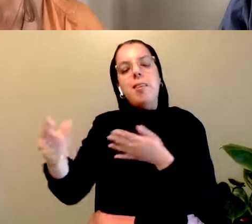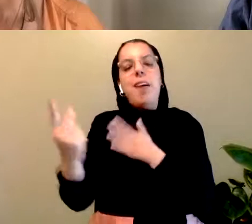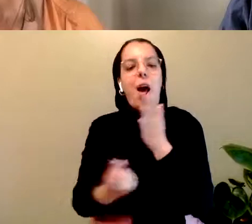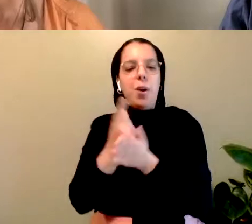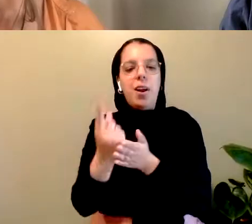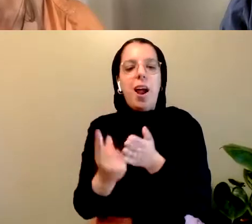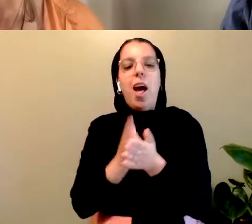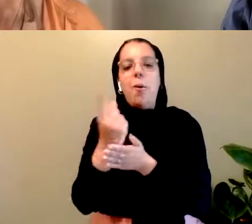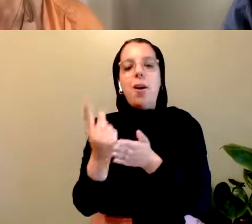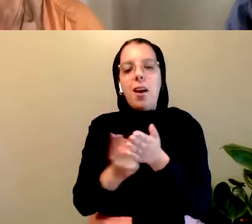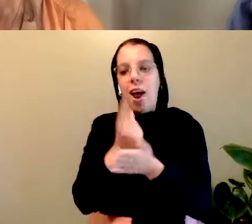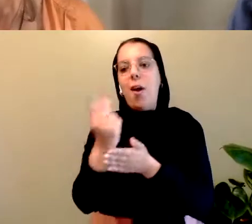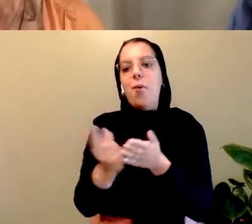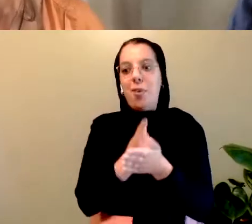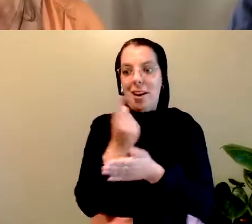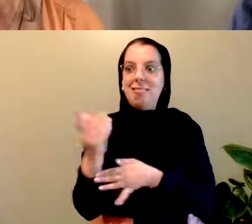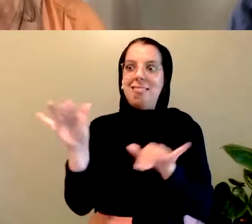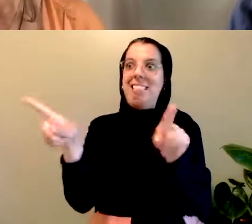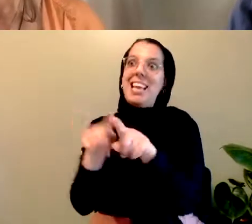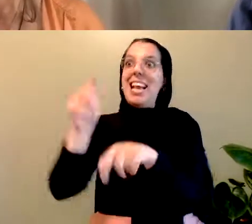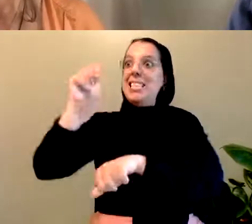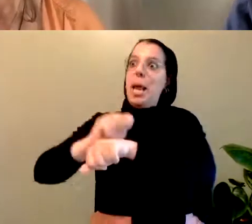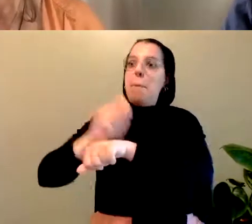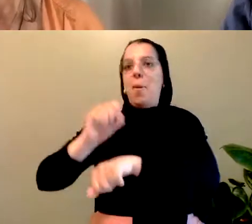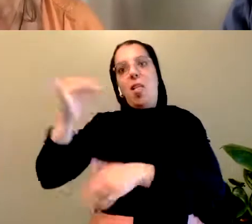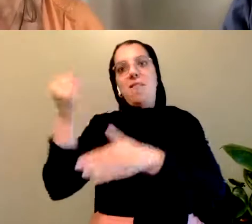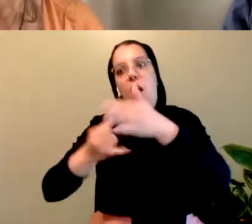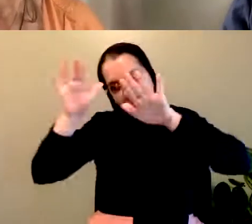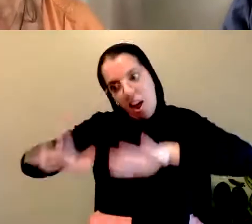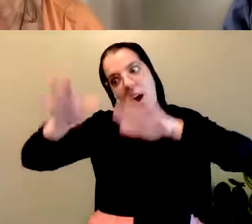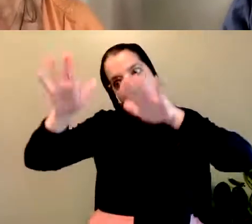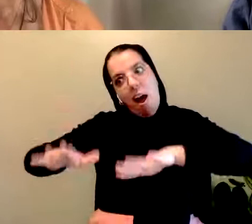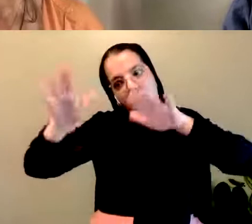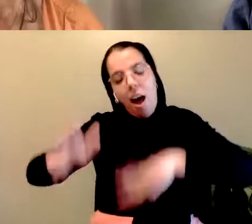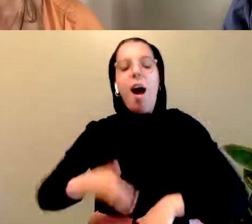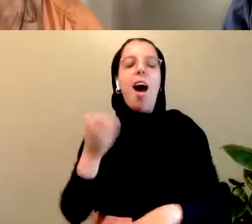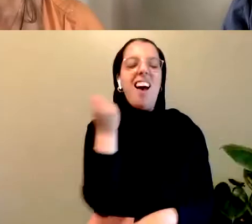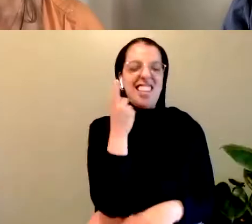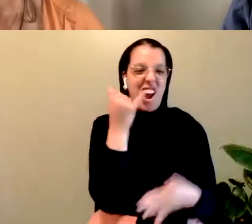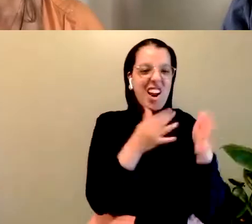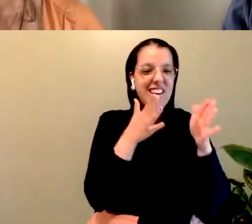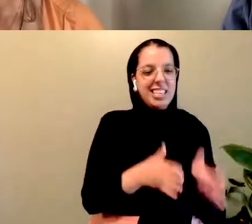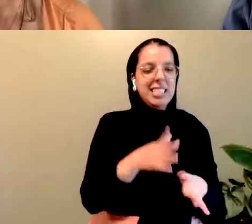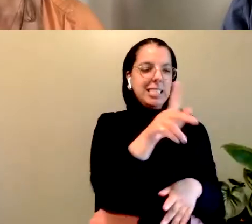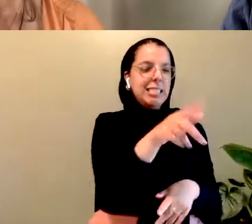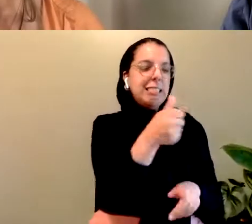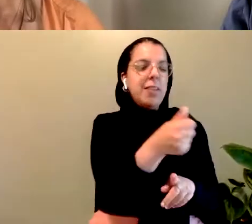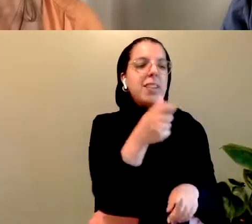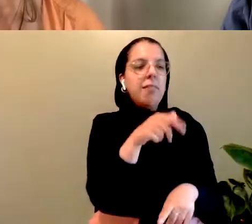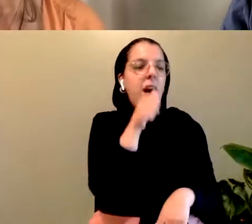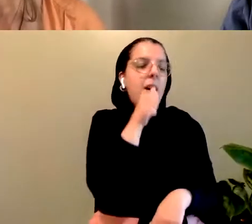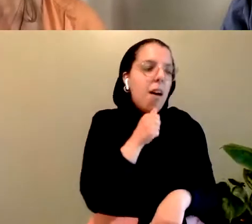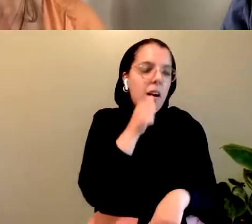these temples of art. But the artists themselves are left to grind away precariously from gig to gig with often little or no